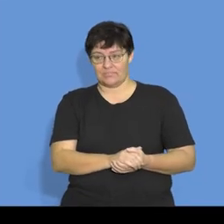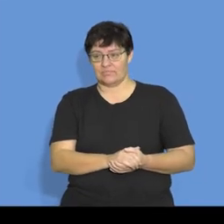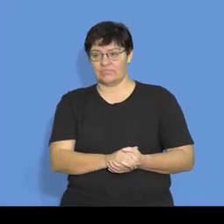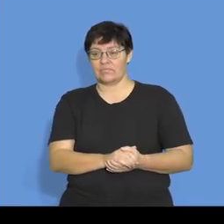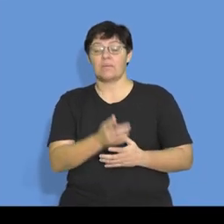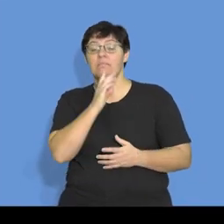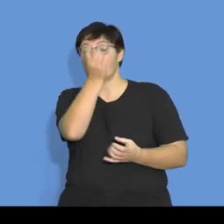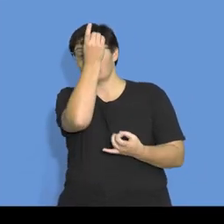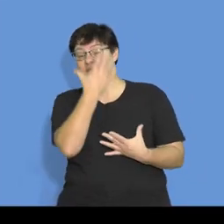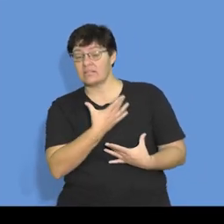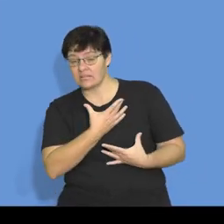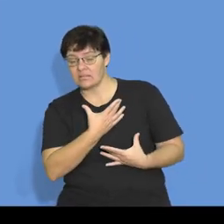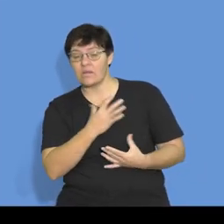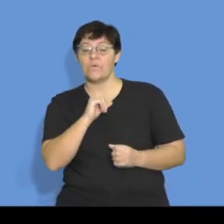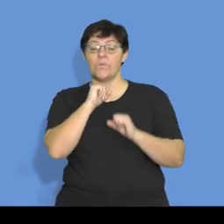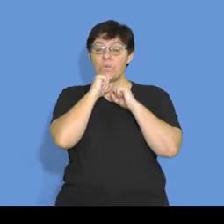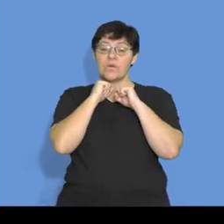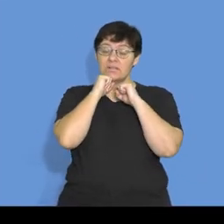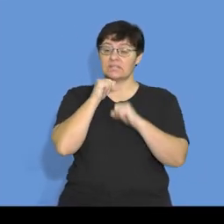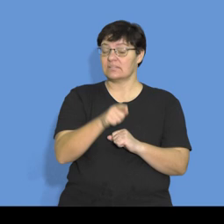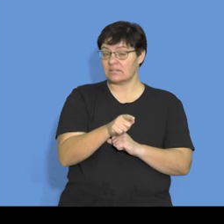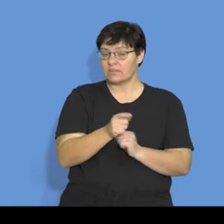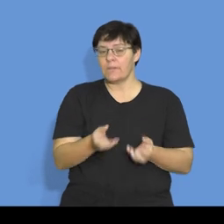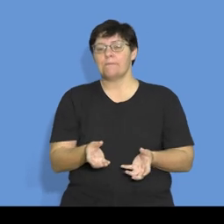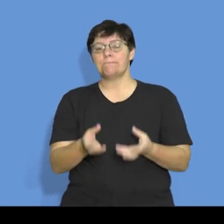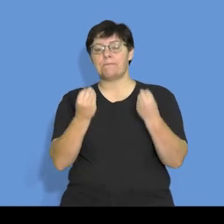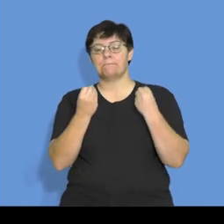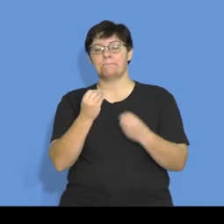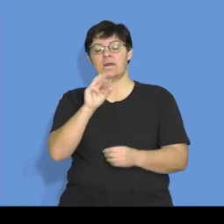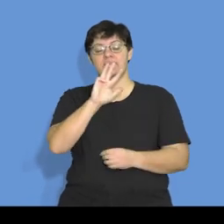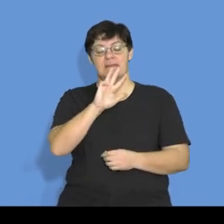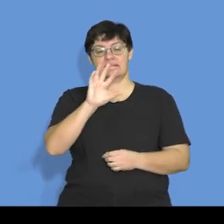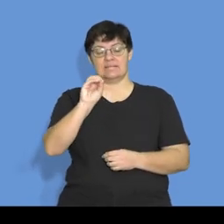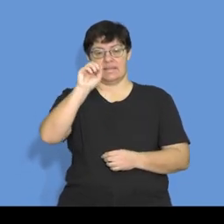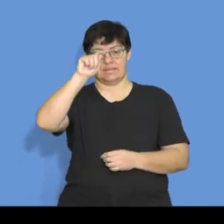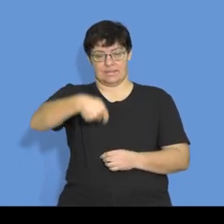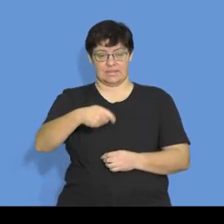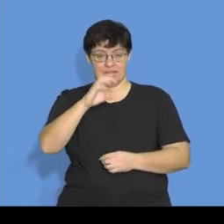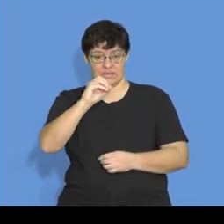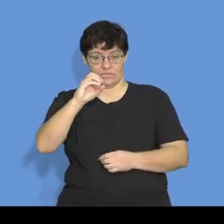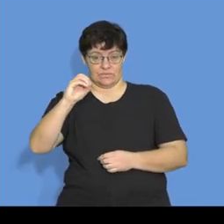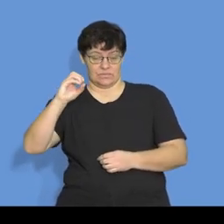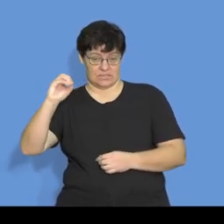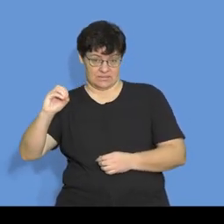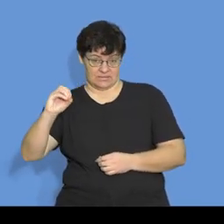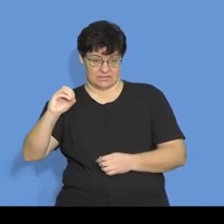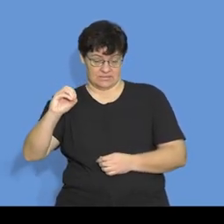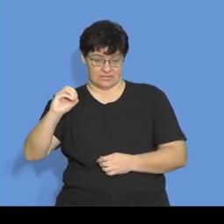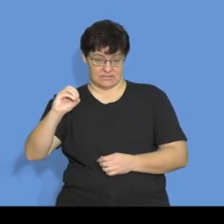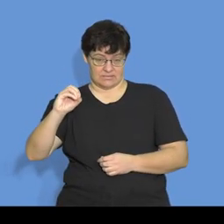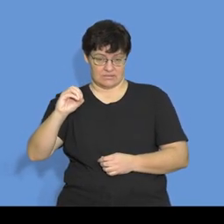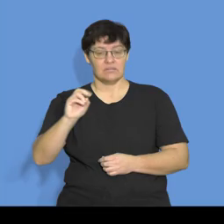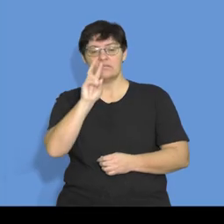told that in August, you are receiving 90,000, right? So, watch my